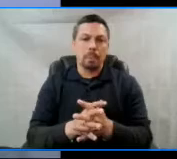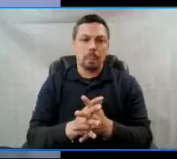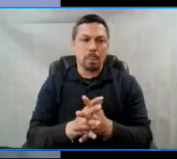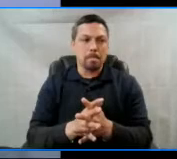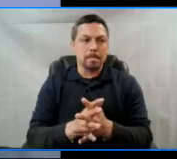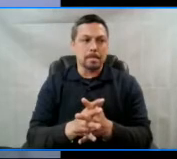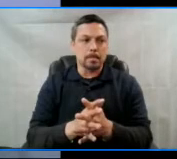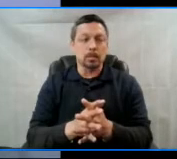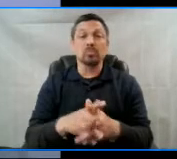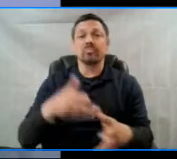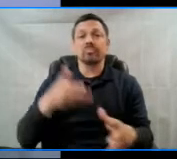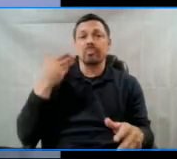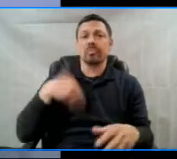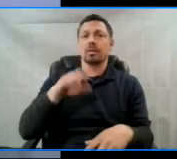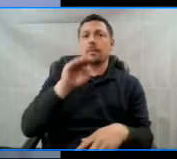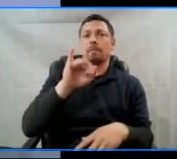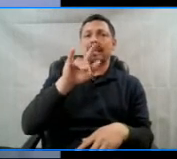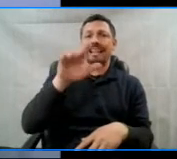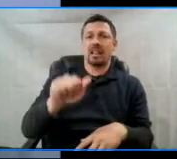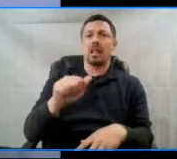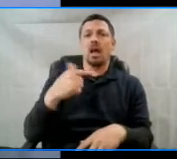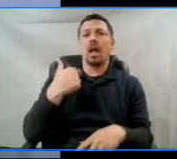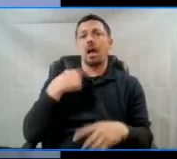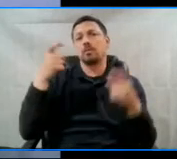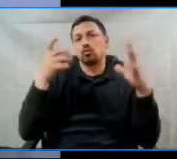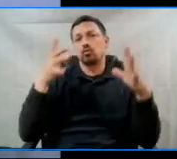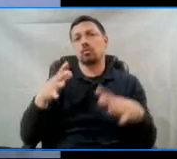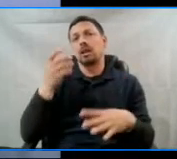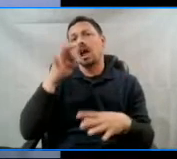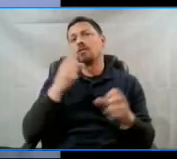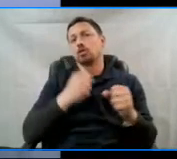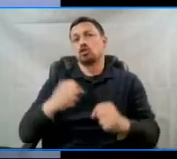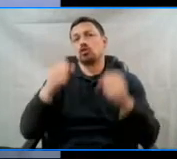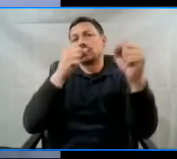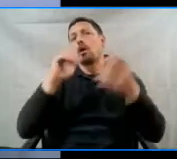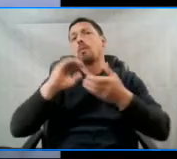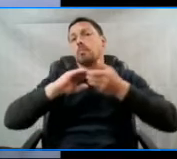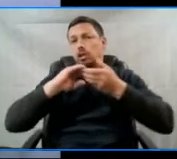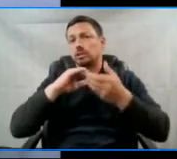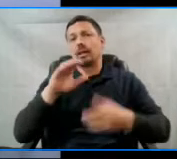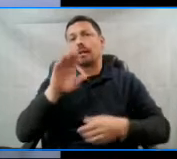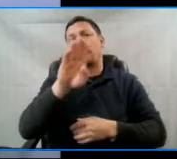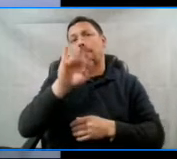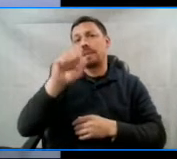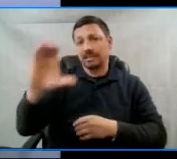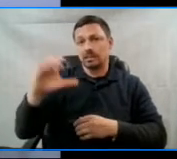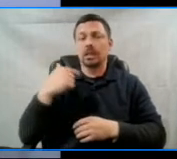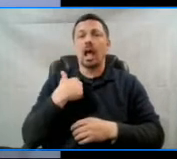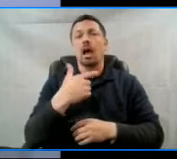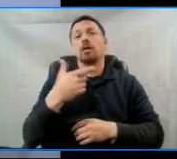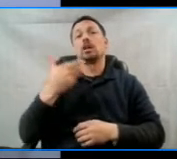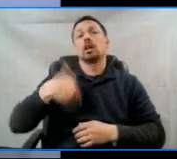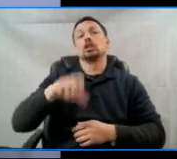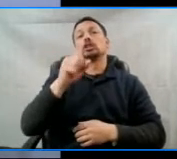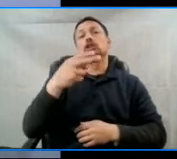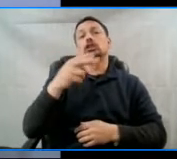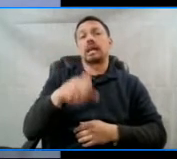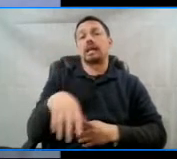My name is Mila Aliyubi. I'm the Director of Strategic Partnerships here at BISC and my pronouns are she, her.